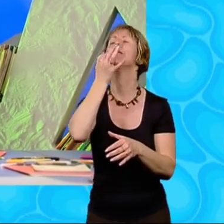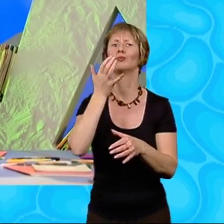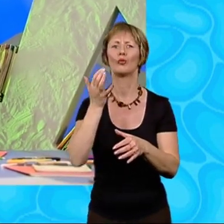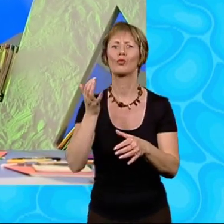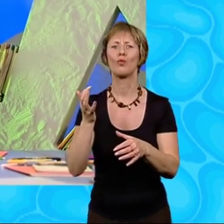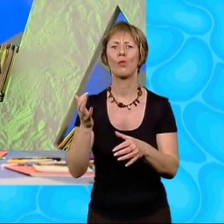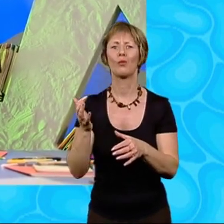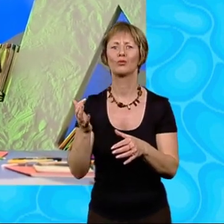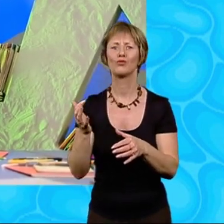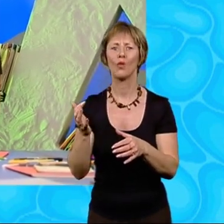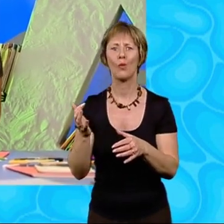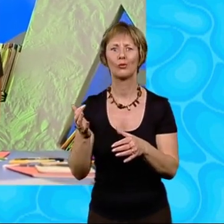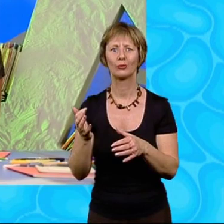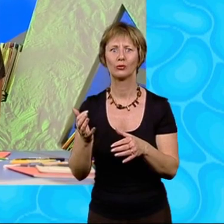mouth.